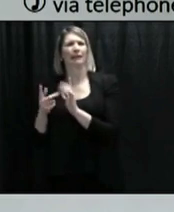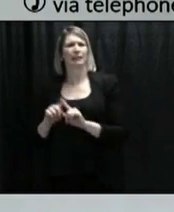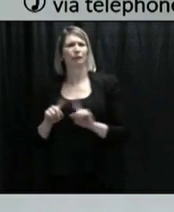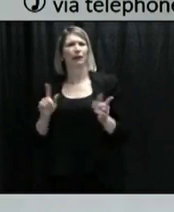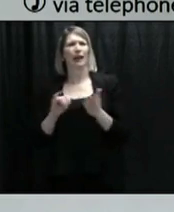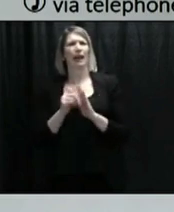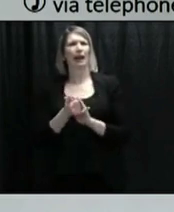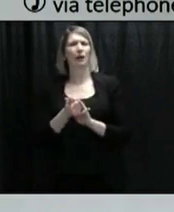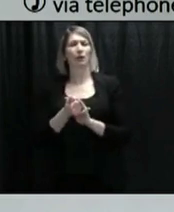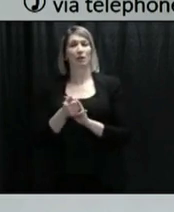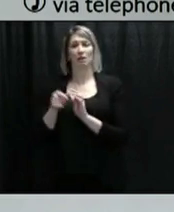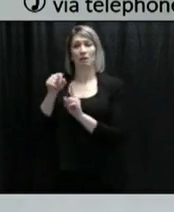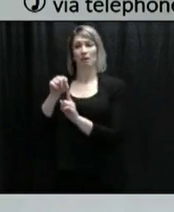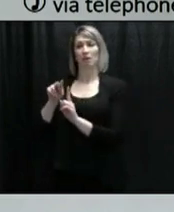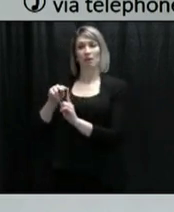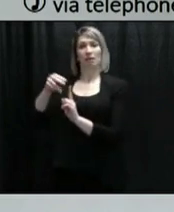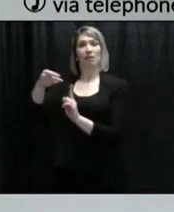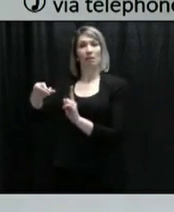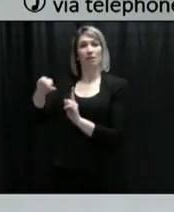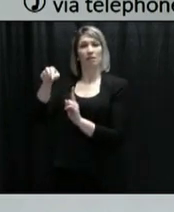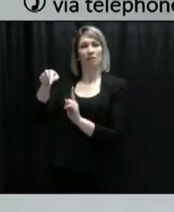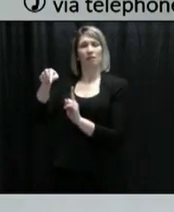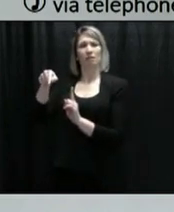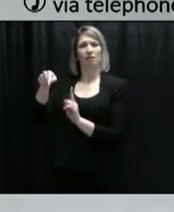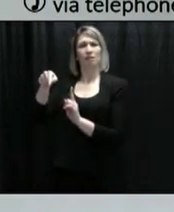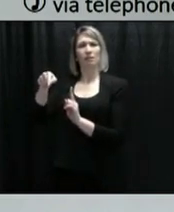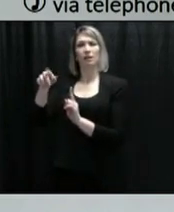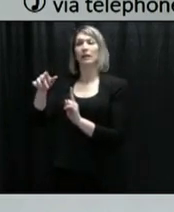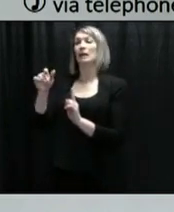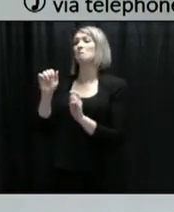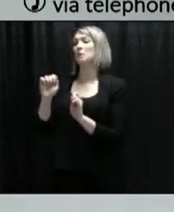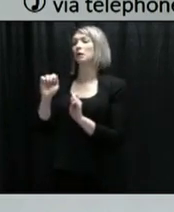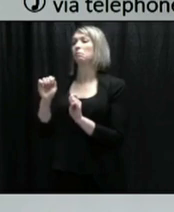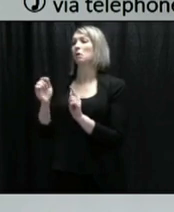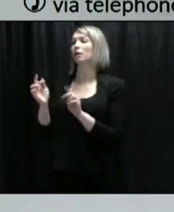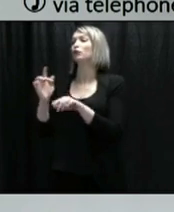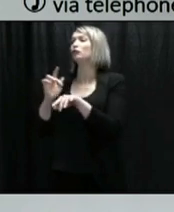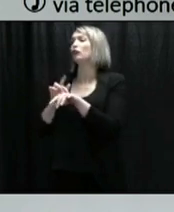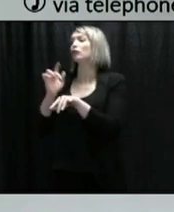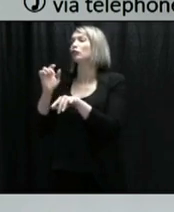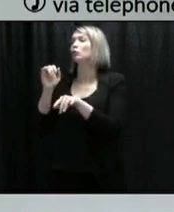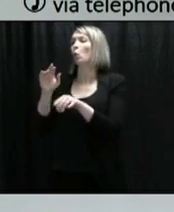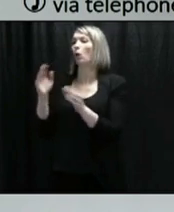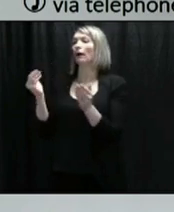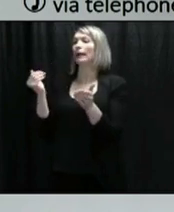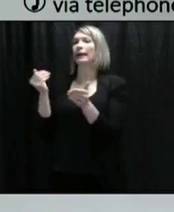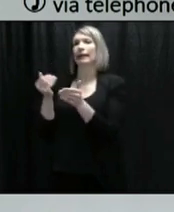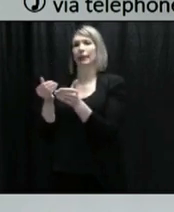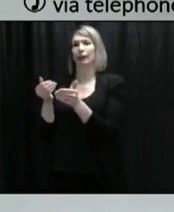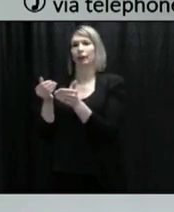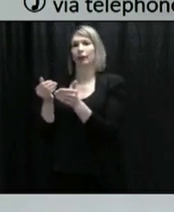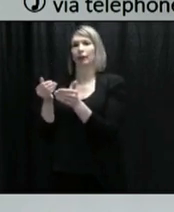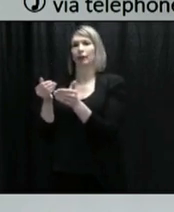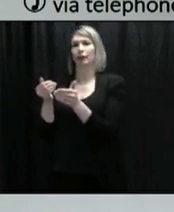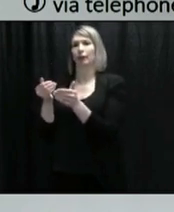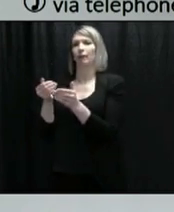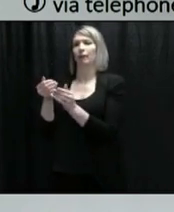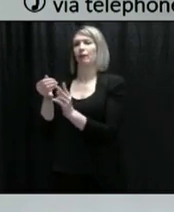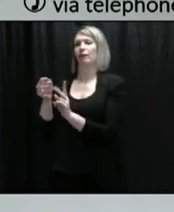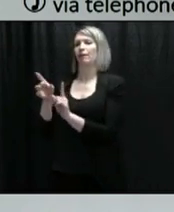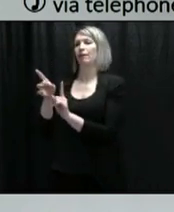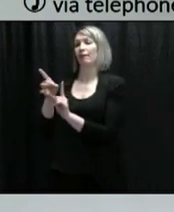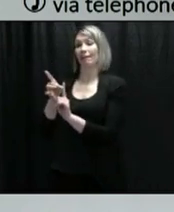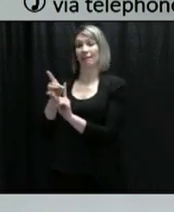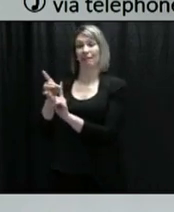with the other initial case or cases, and then indirect would be if they have those people then